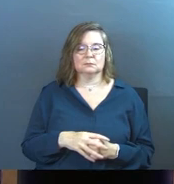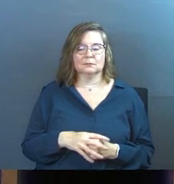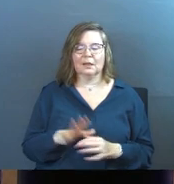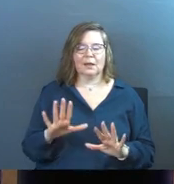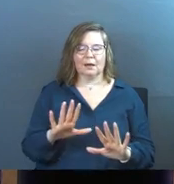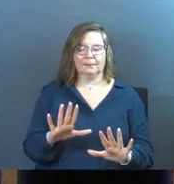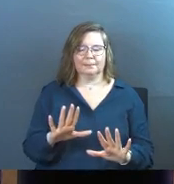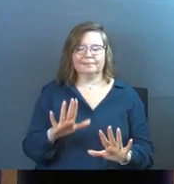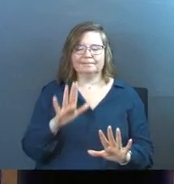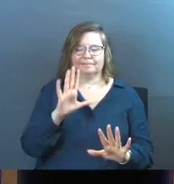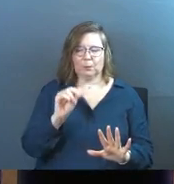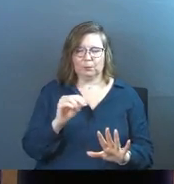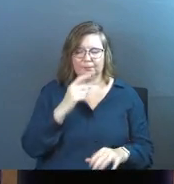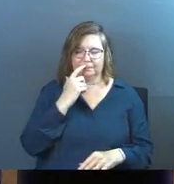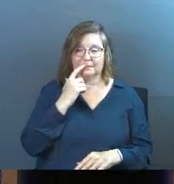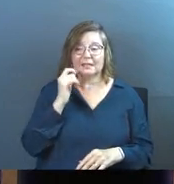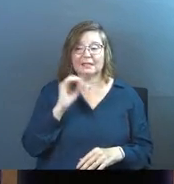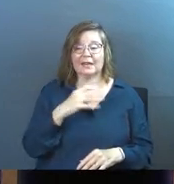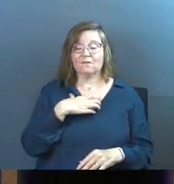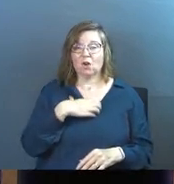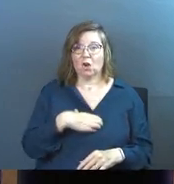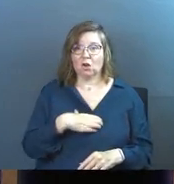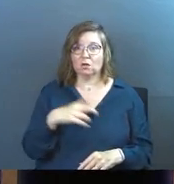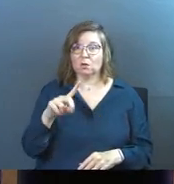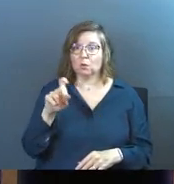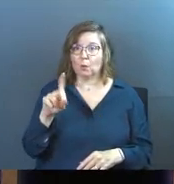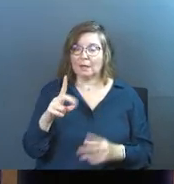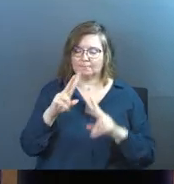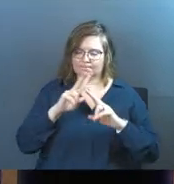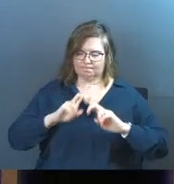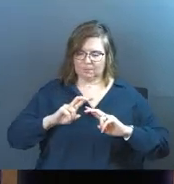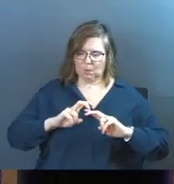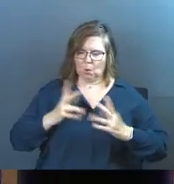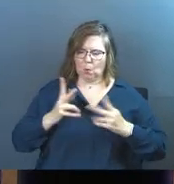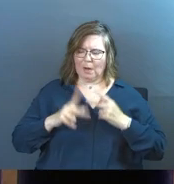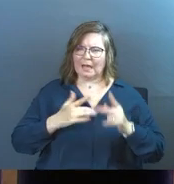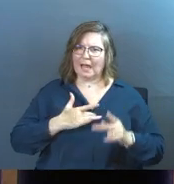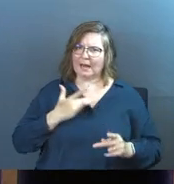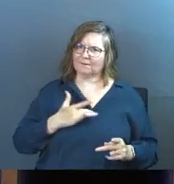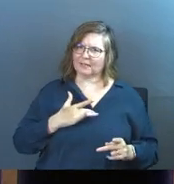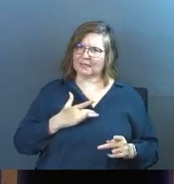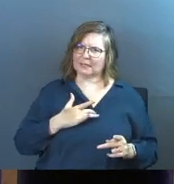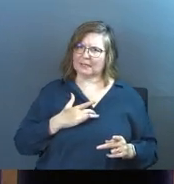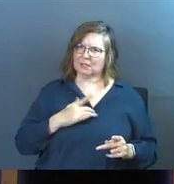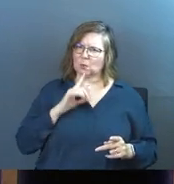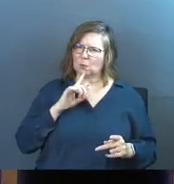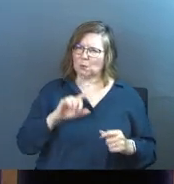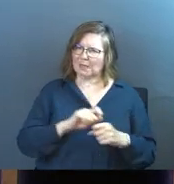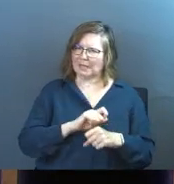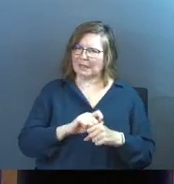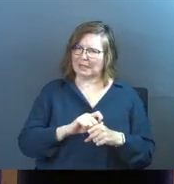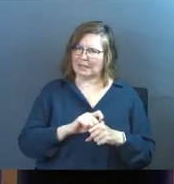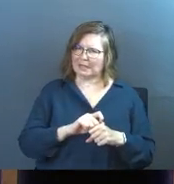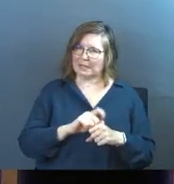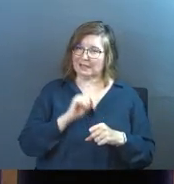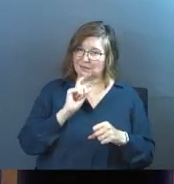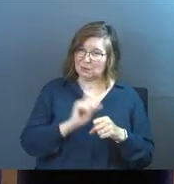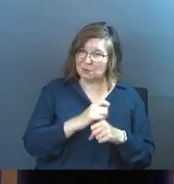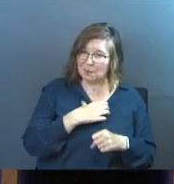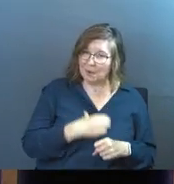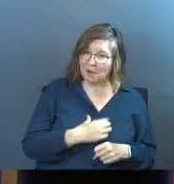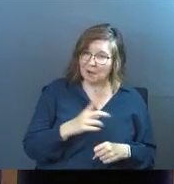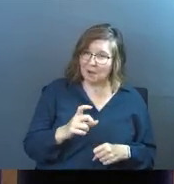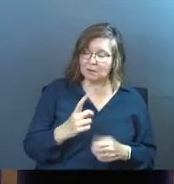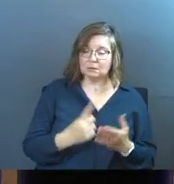They're like, no, that's not it. If you're hungry, the question is what kind of a feeling is this really? Because